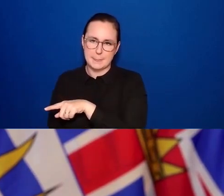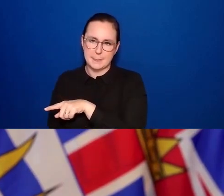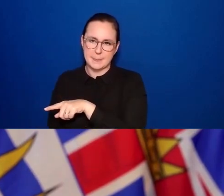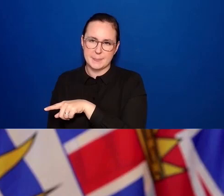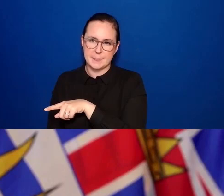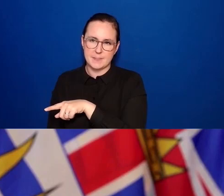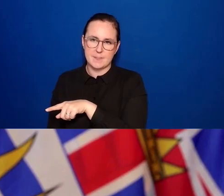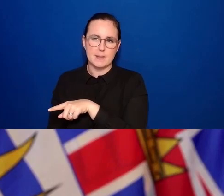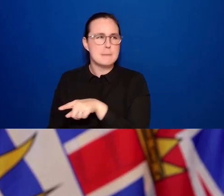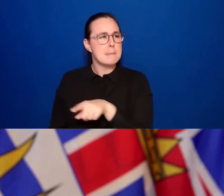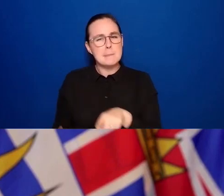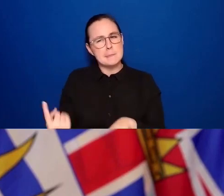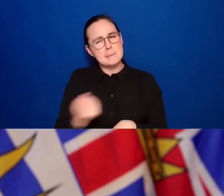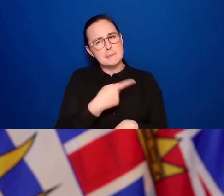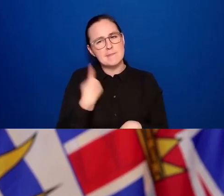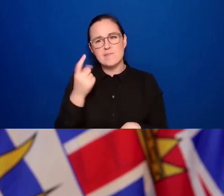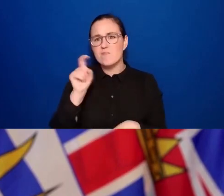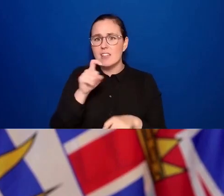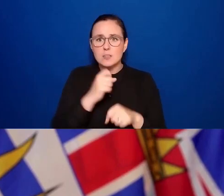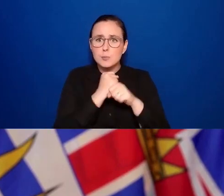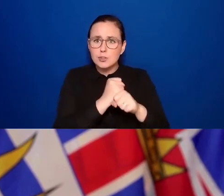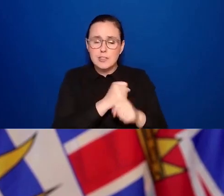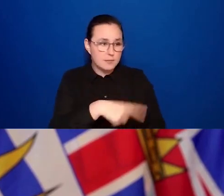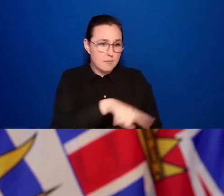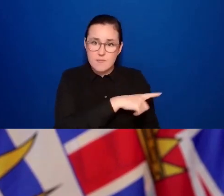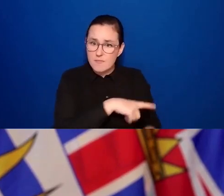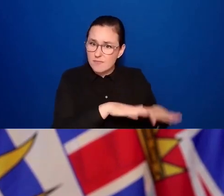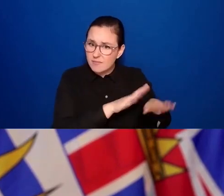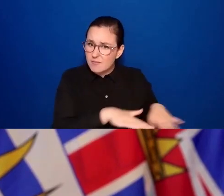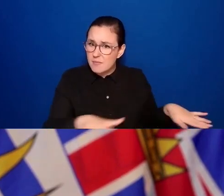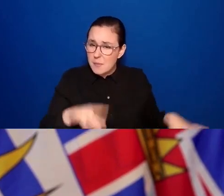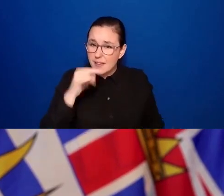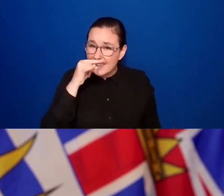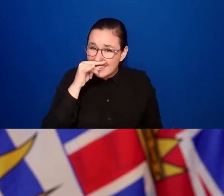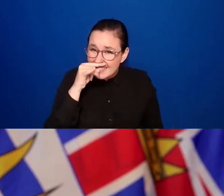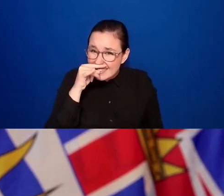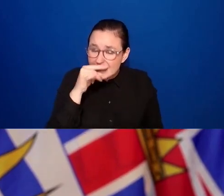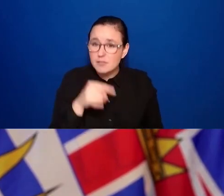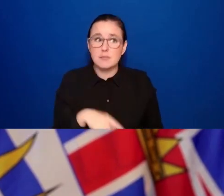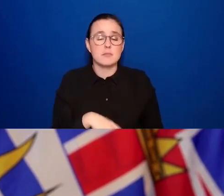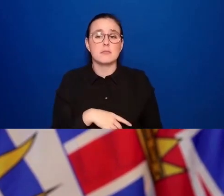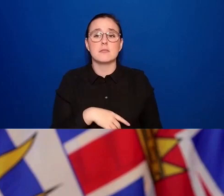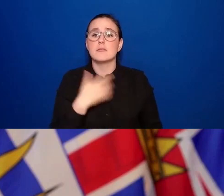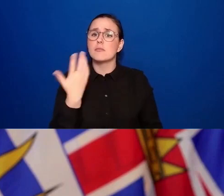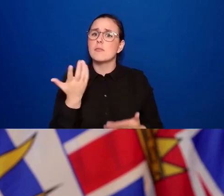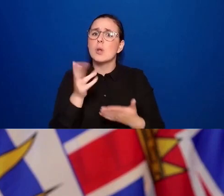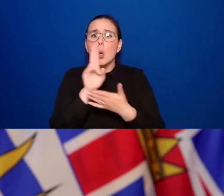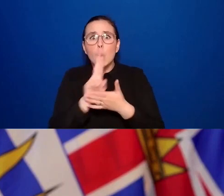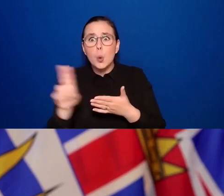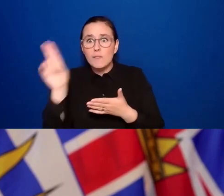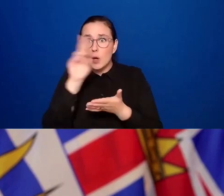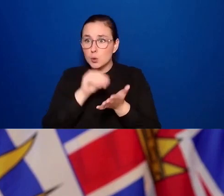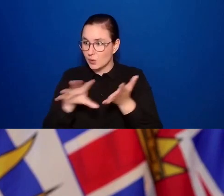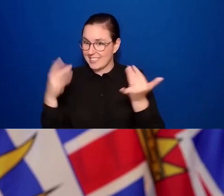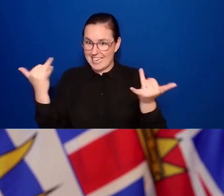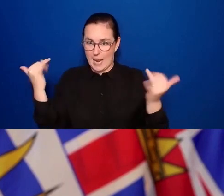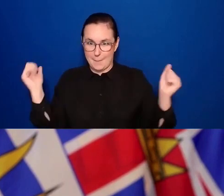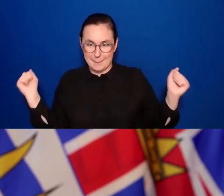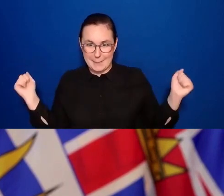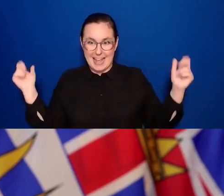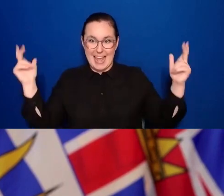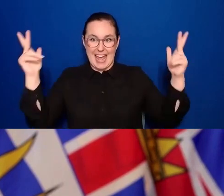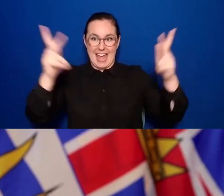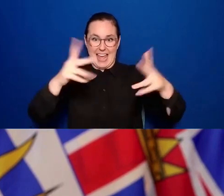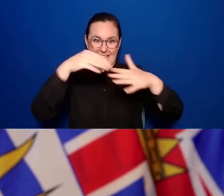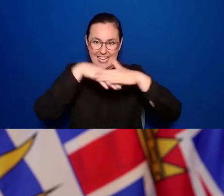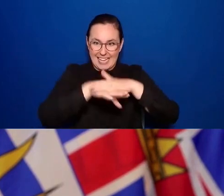critical it is for kids to be back in school and for universities to be back in person teaching in those settings